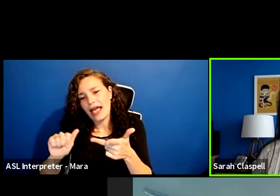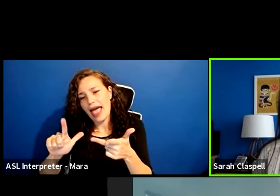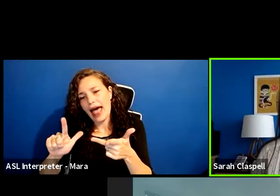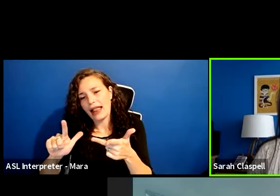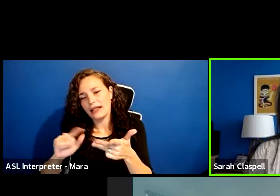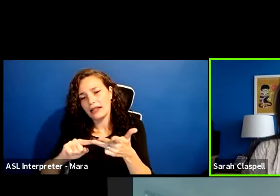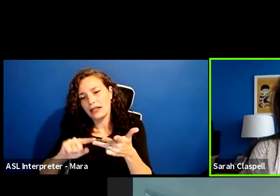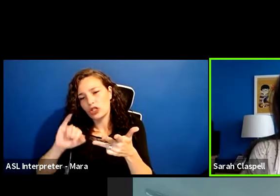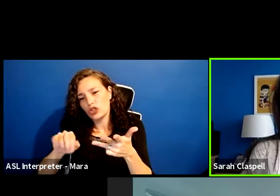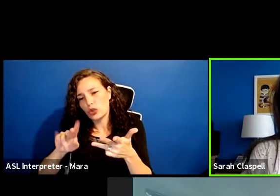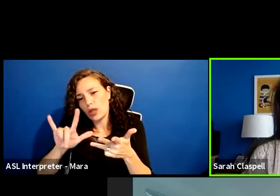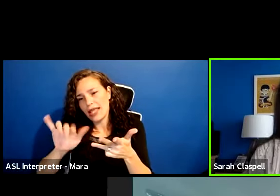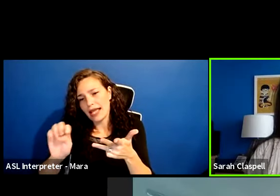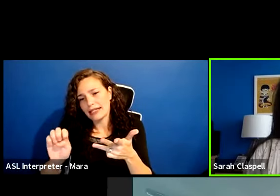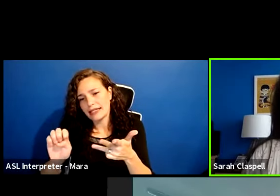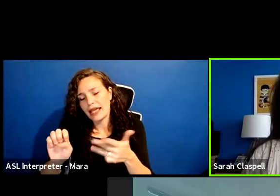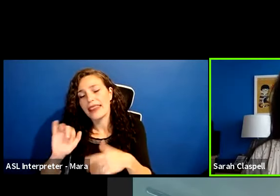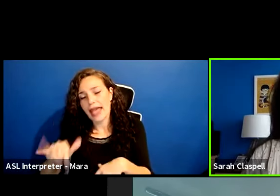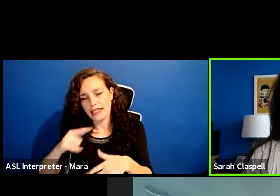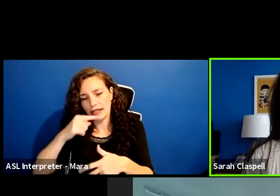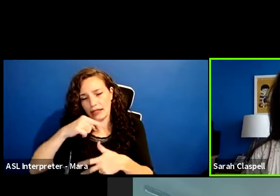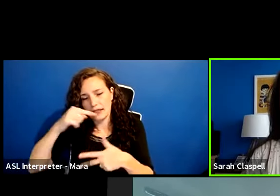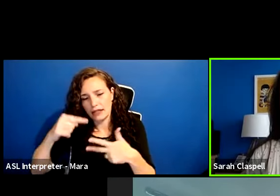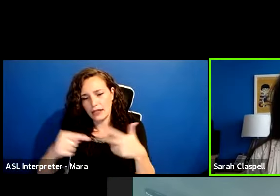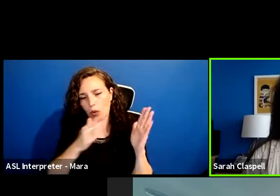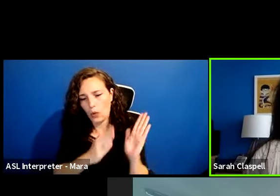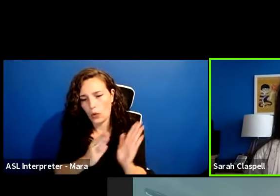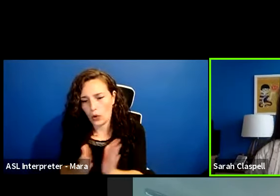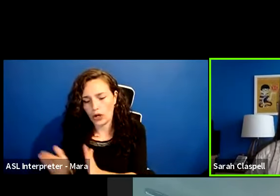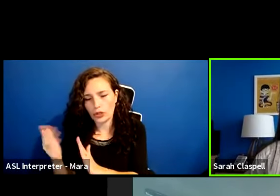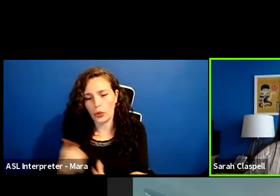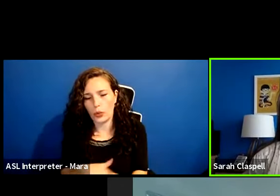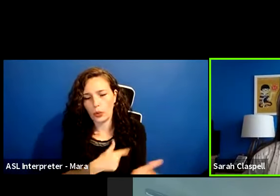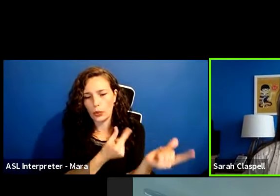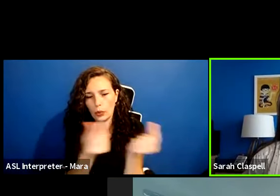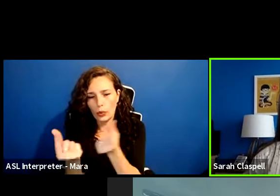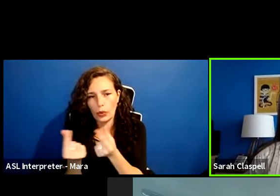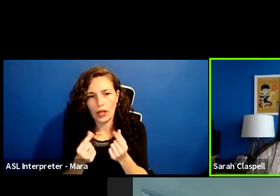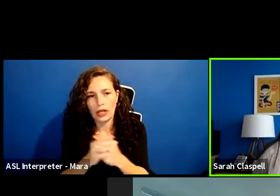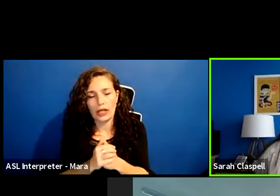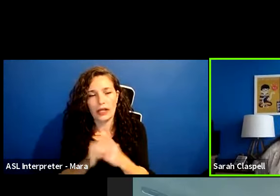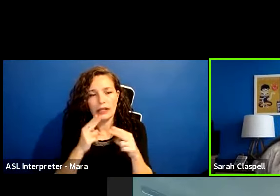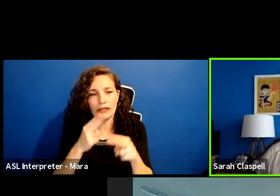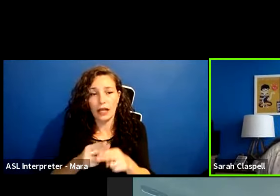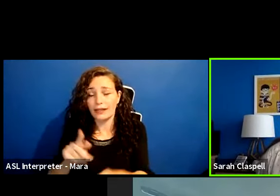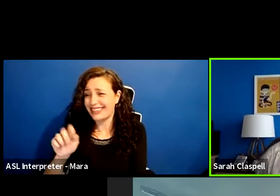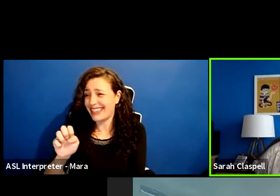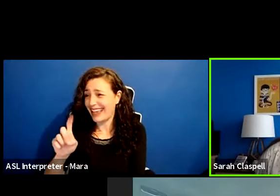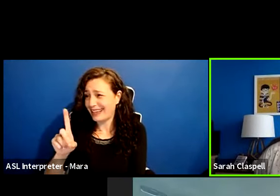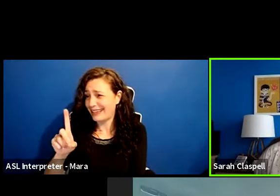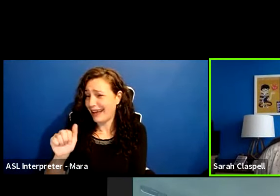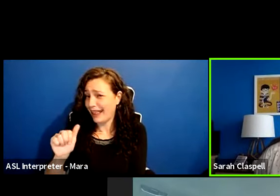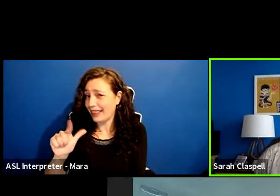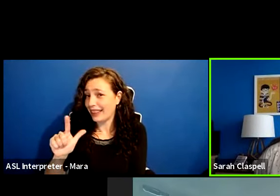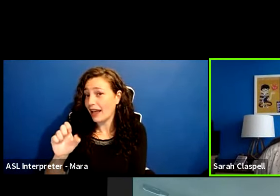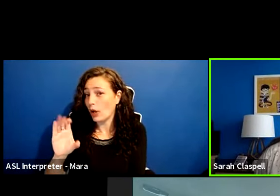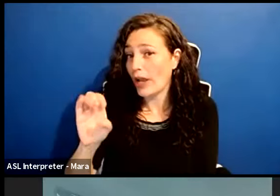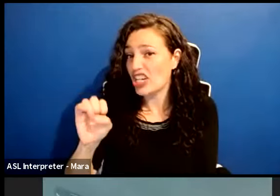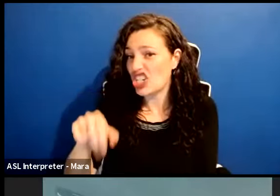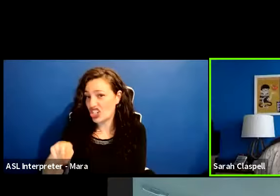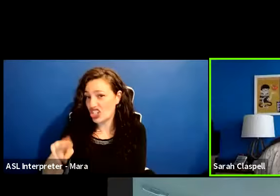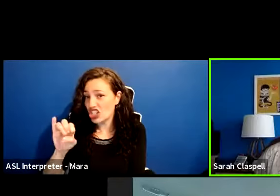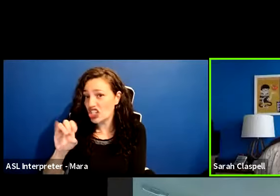this is going to be. And the, what we're doing, this is called Ted, the loquacious gardener. Brent